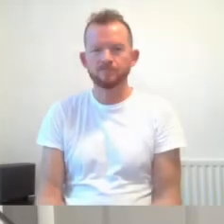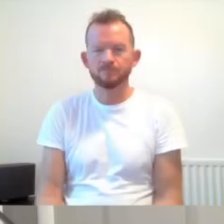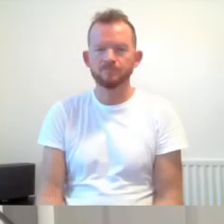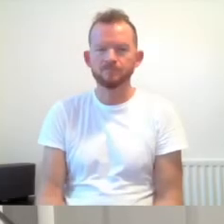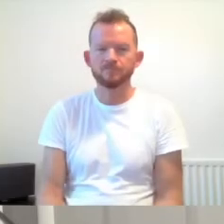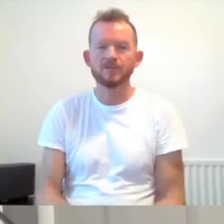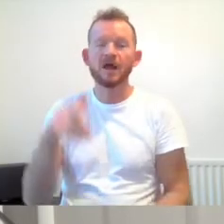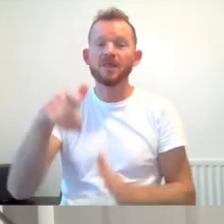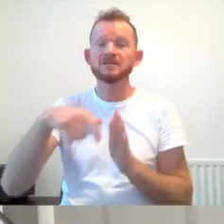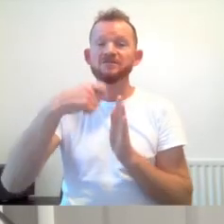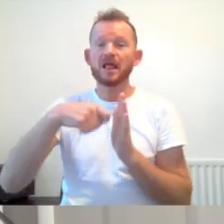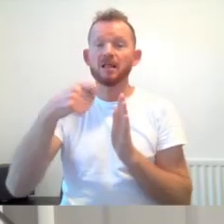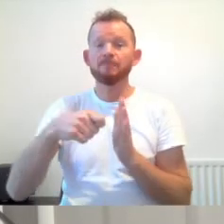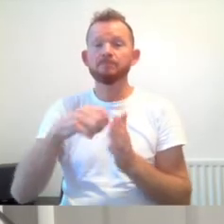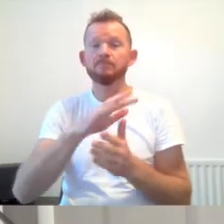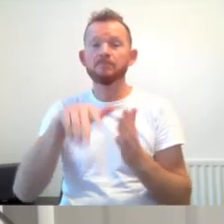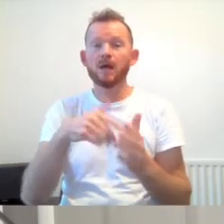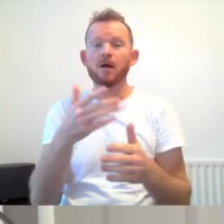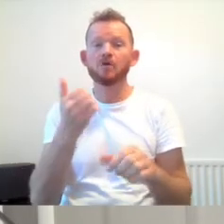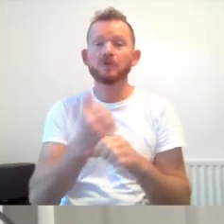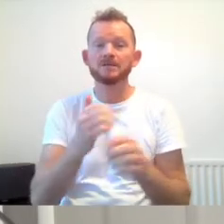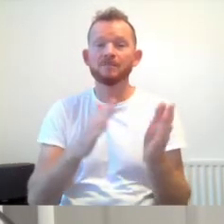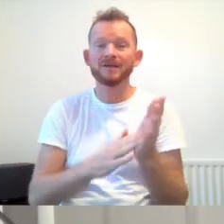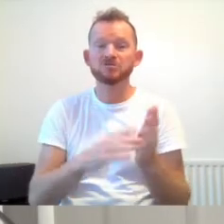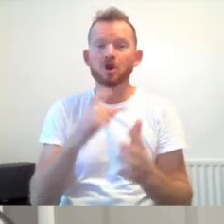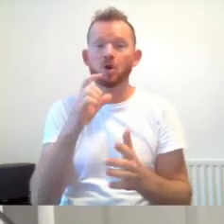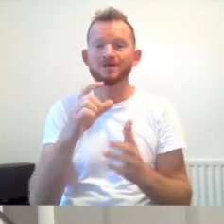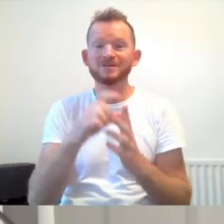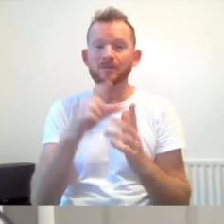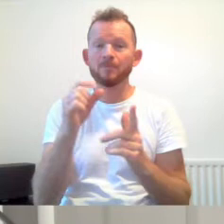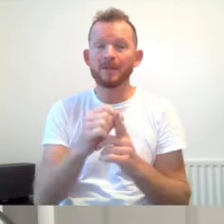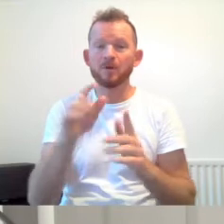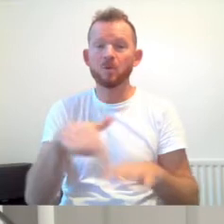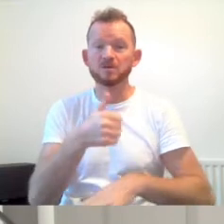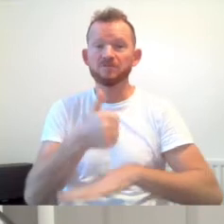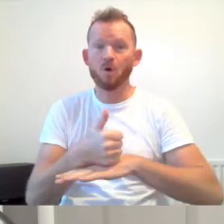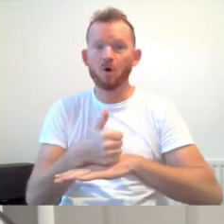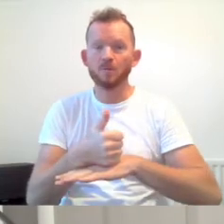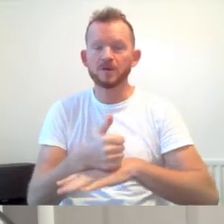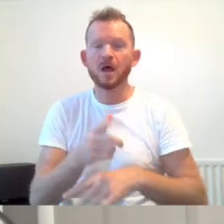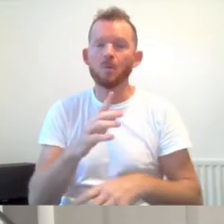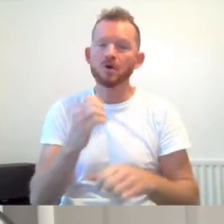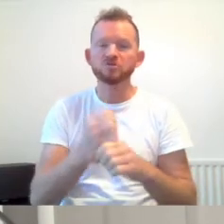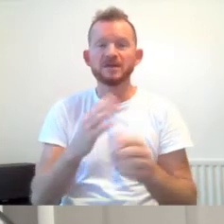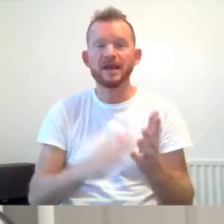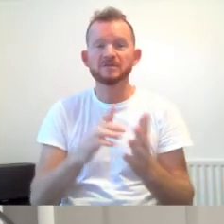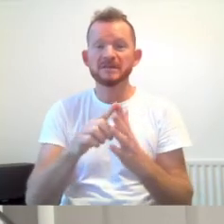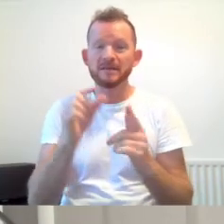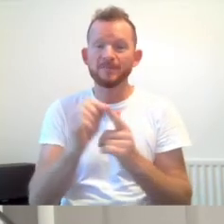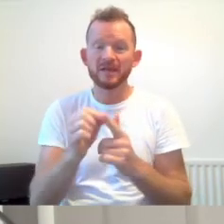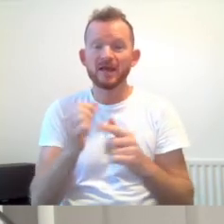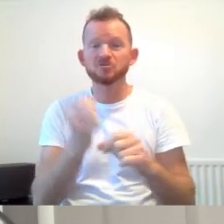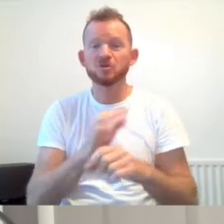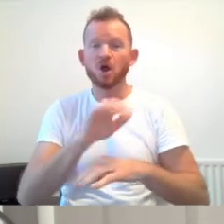This film is about how Greater Manchester Coalition of Disabled People was formed and what GMCDP has done over the last